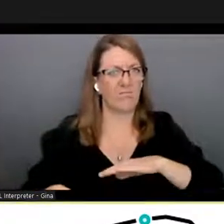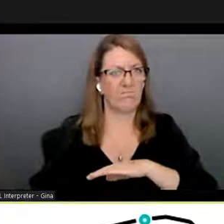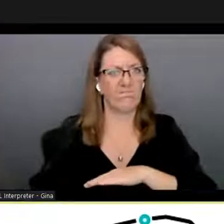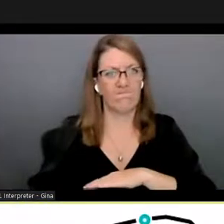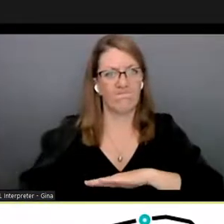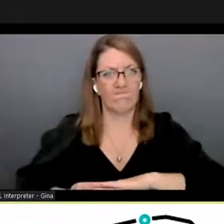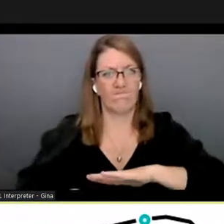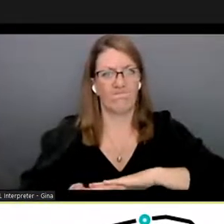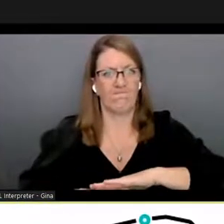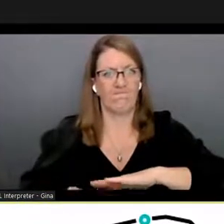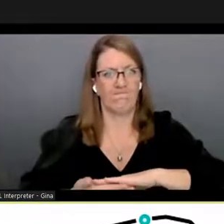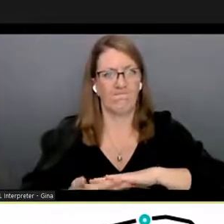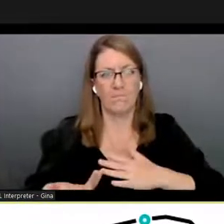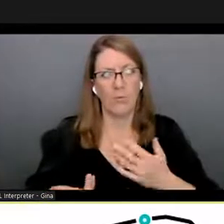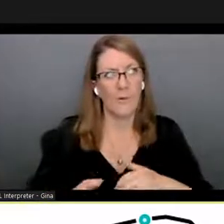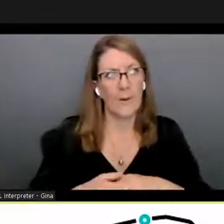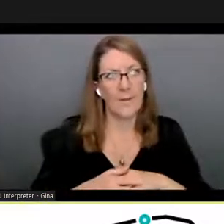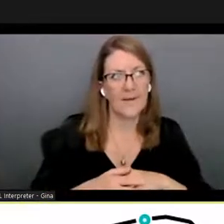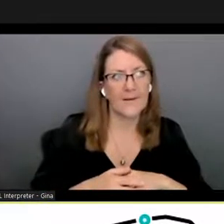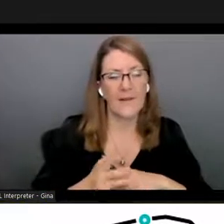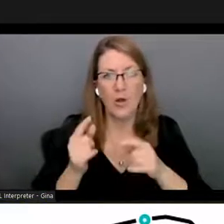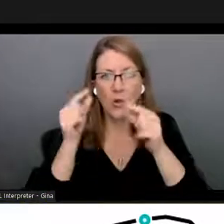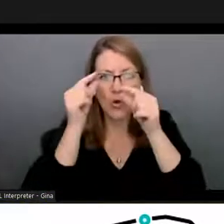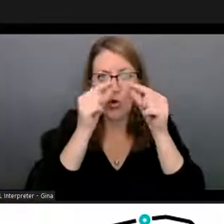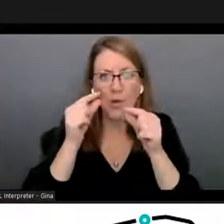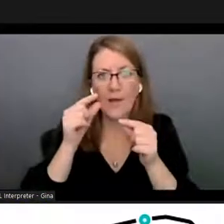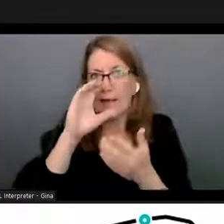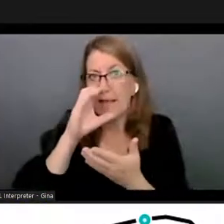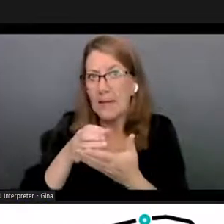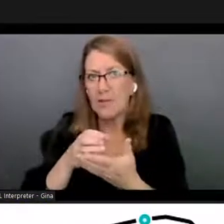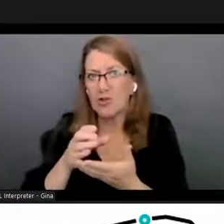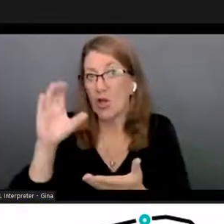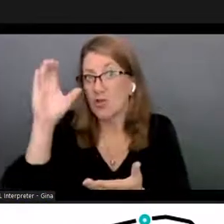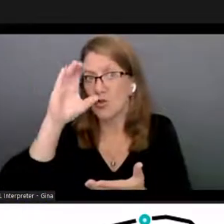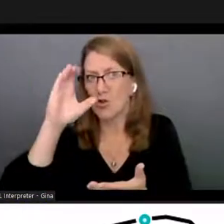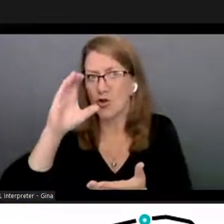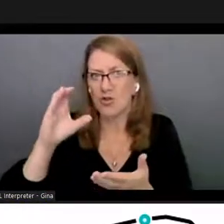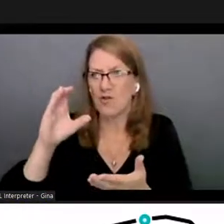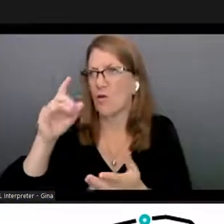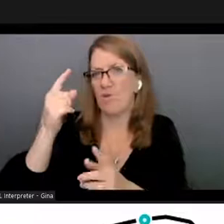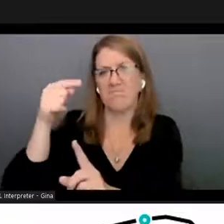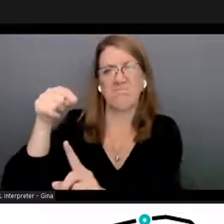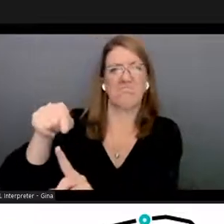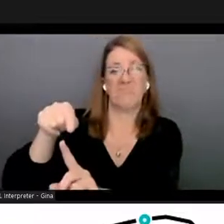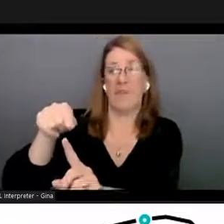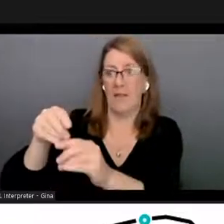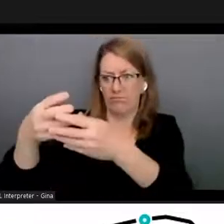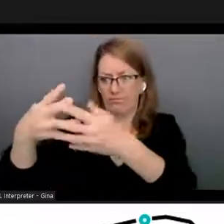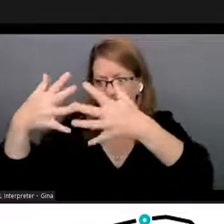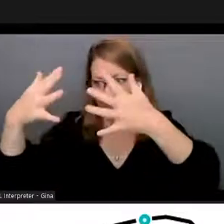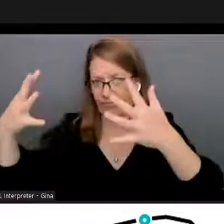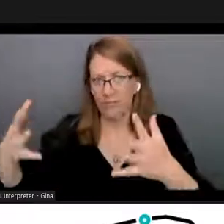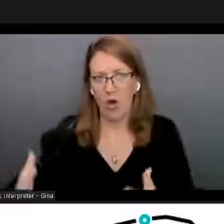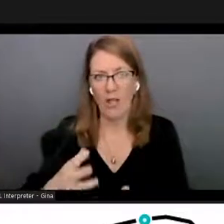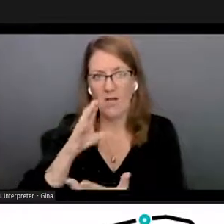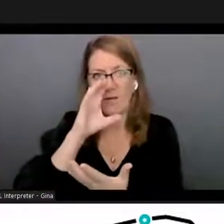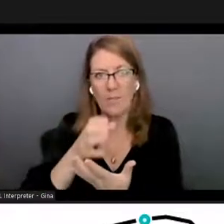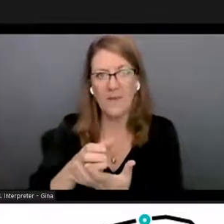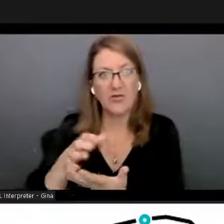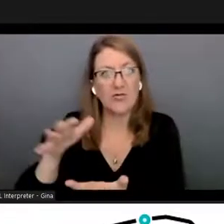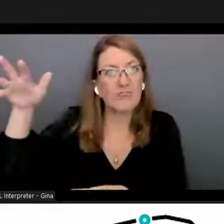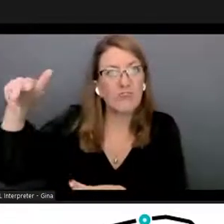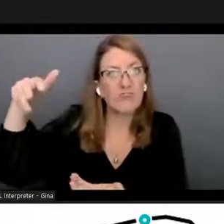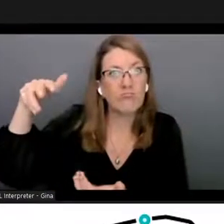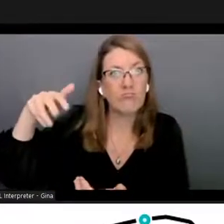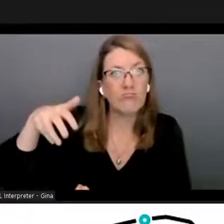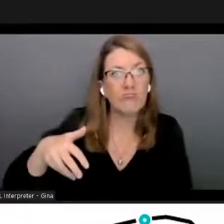like maybe you could do a google so a google image search of like the things that you're interested in and then you know uh sweep up a whole bunch of images